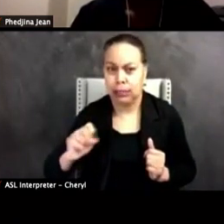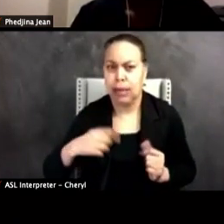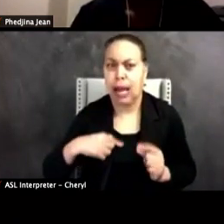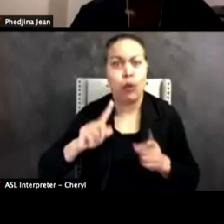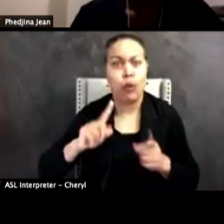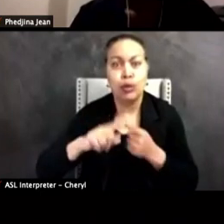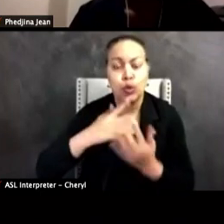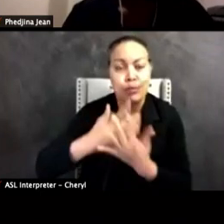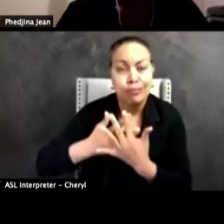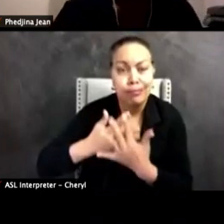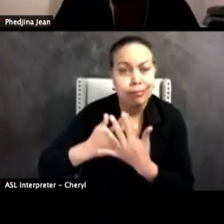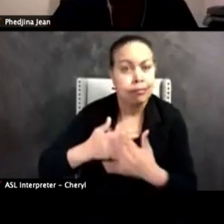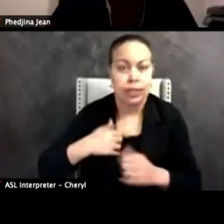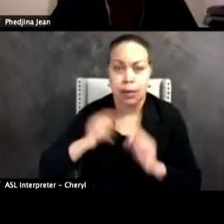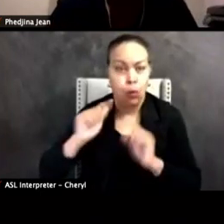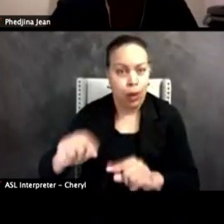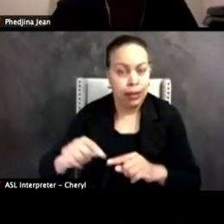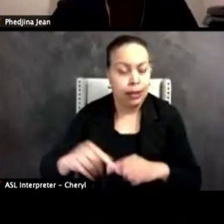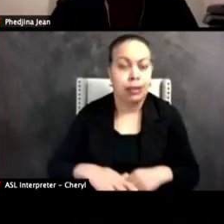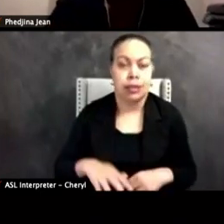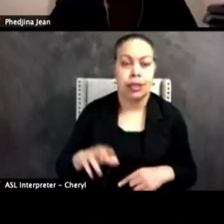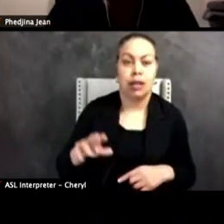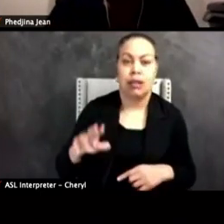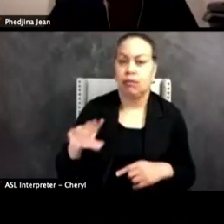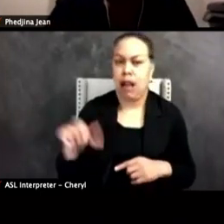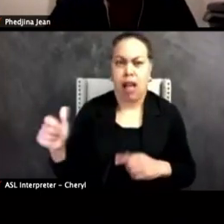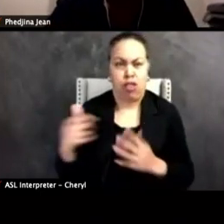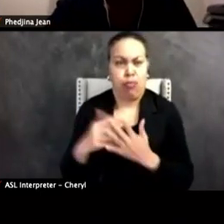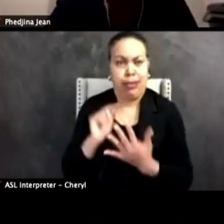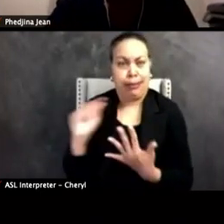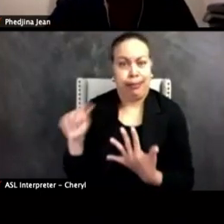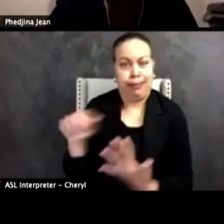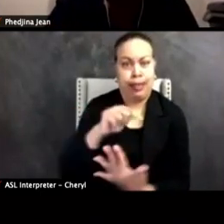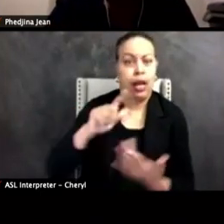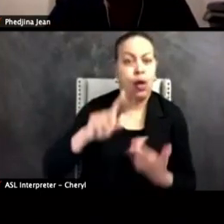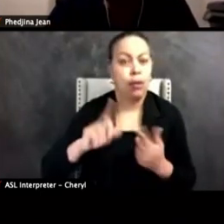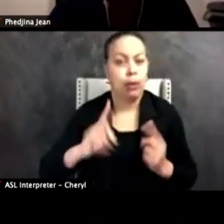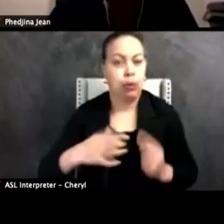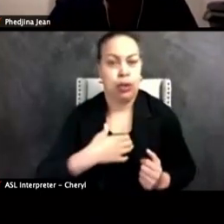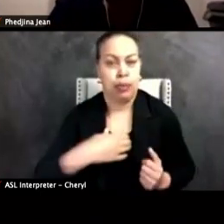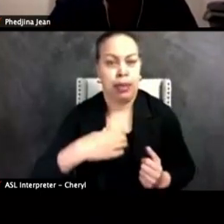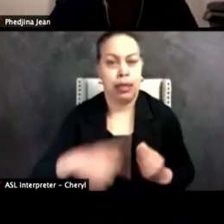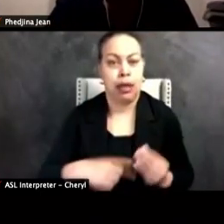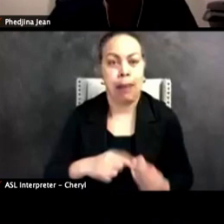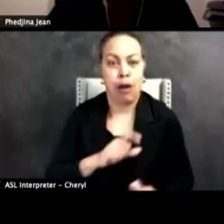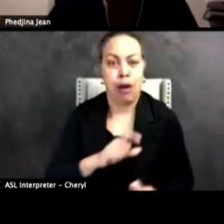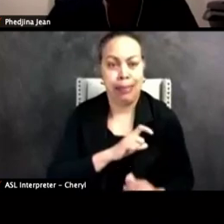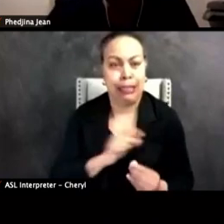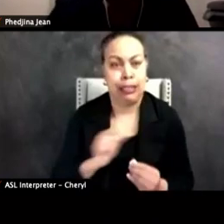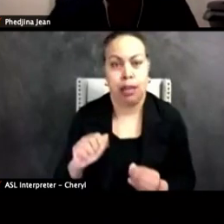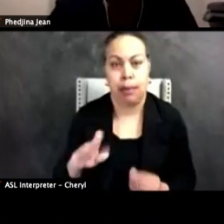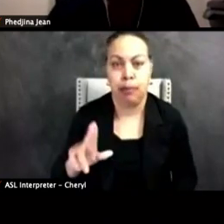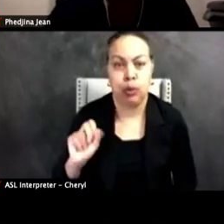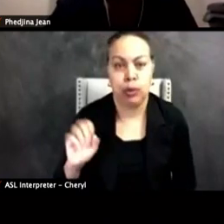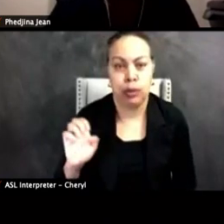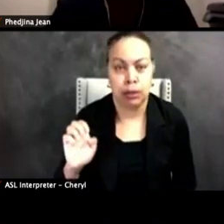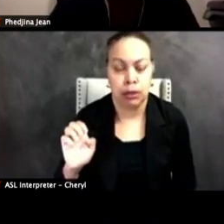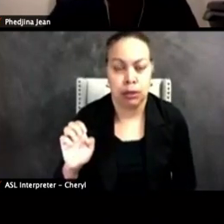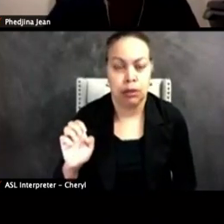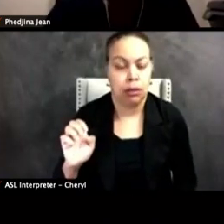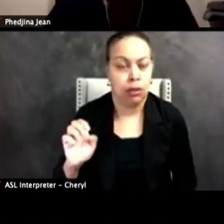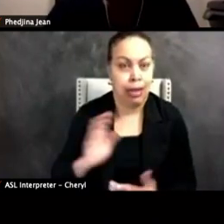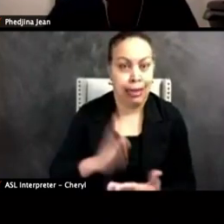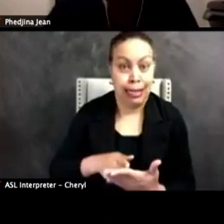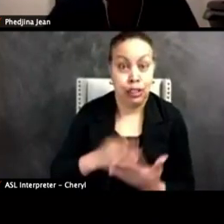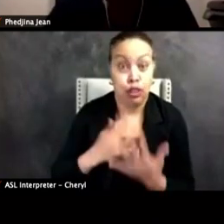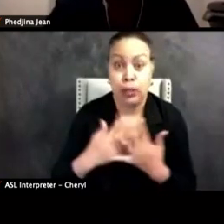and the other prisons when there have been complaints about police abuse, law enforcement abuse of prisoners. We